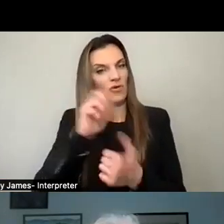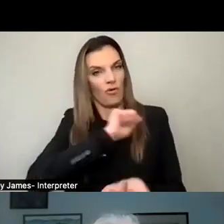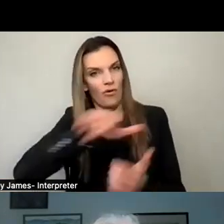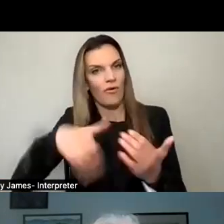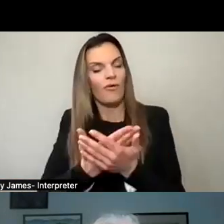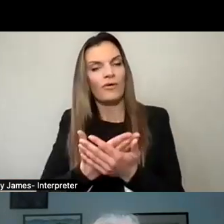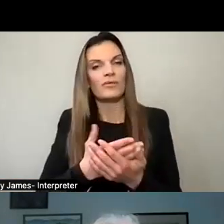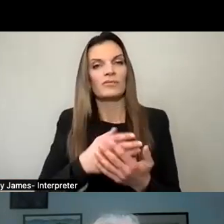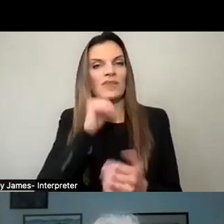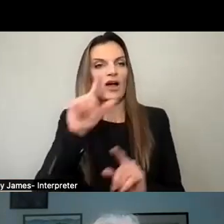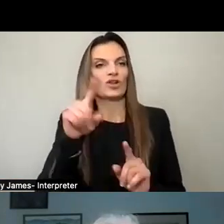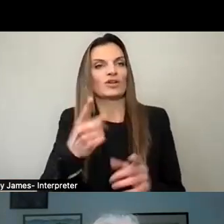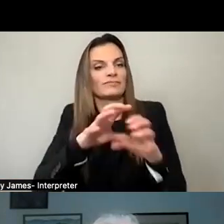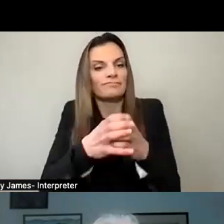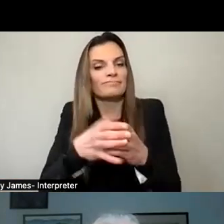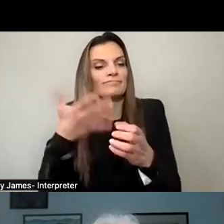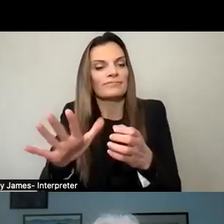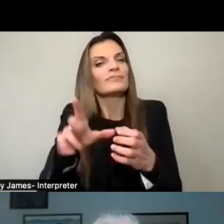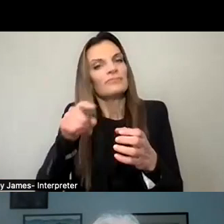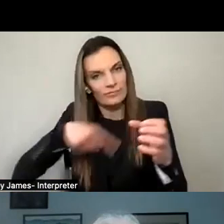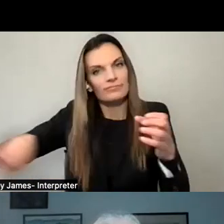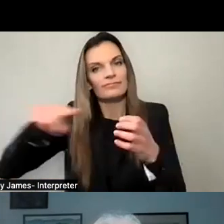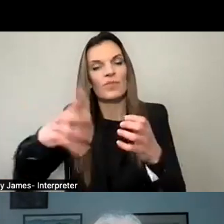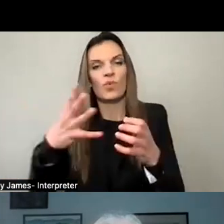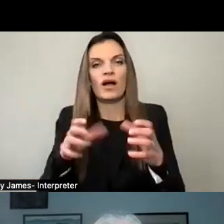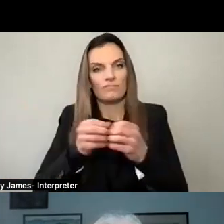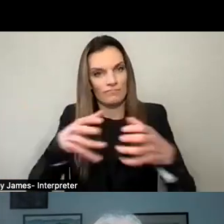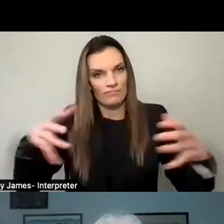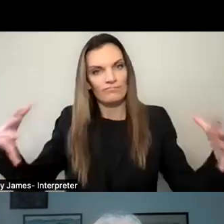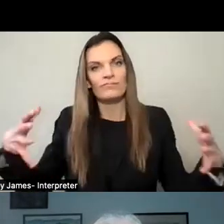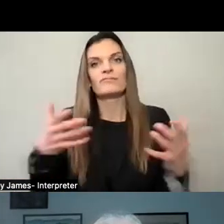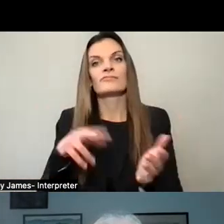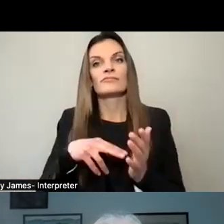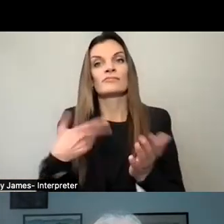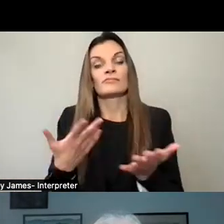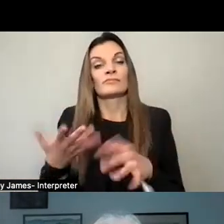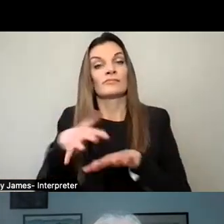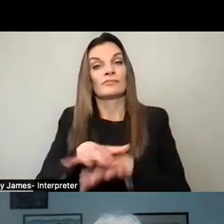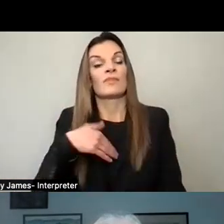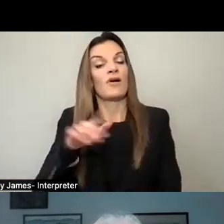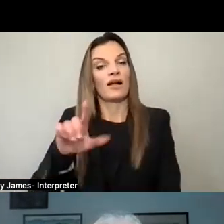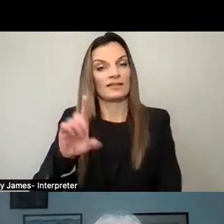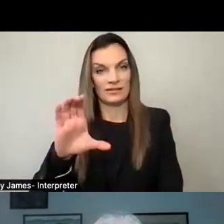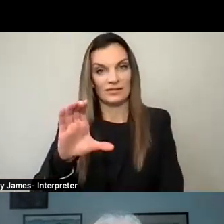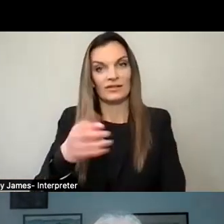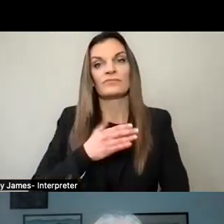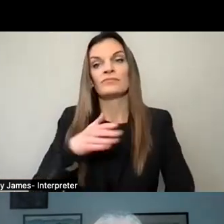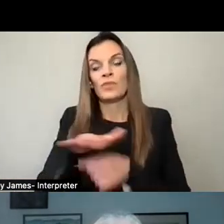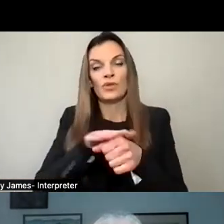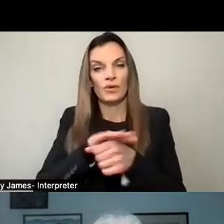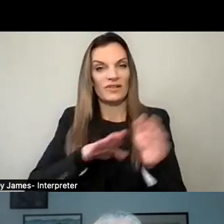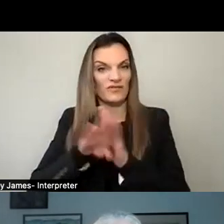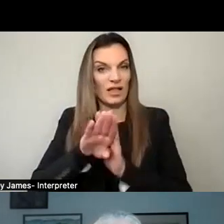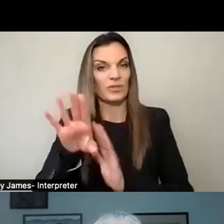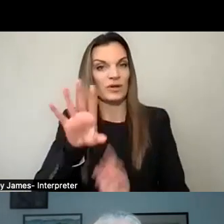our common, but everyone inside the village. We can do that by integrating and utilizing our LDC. Our local development corporation